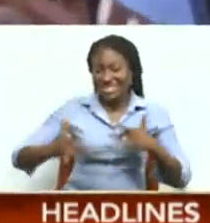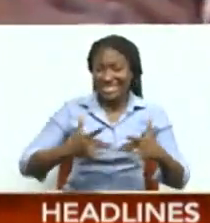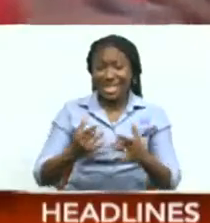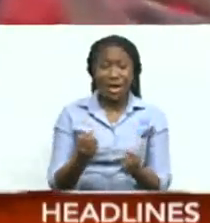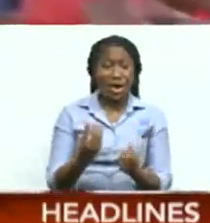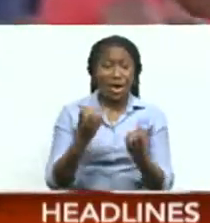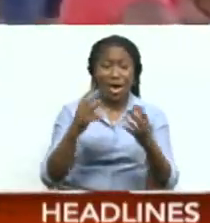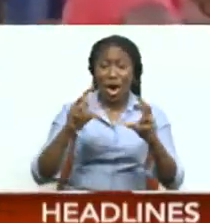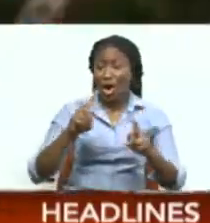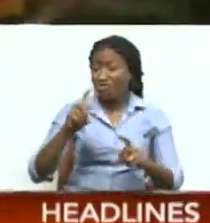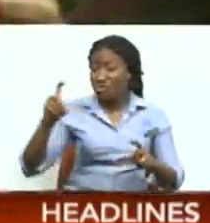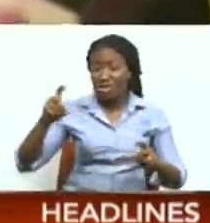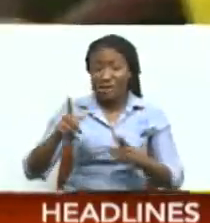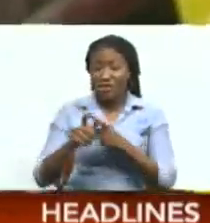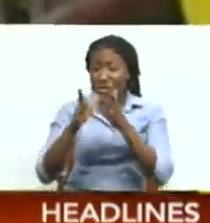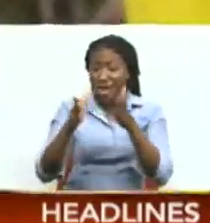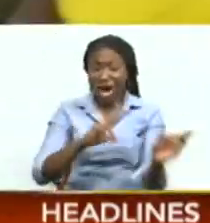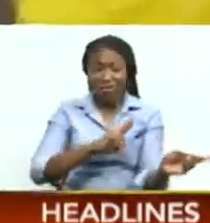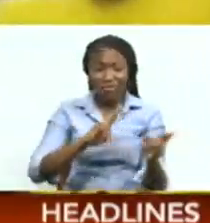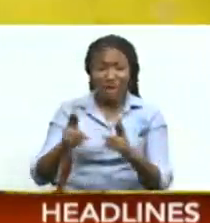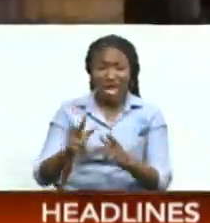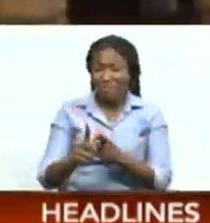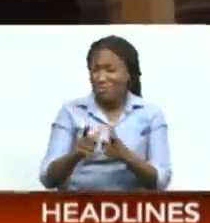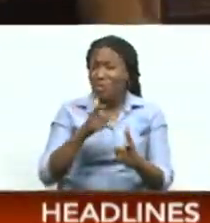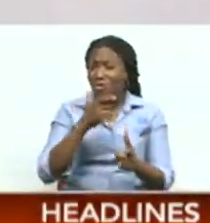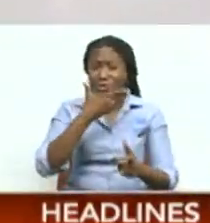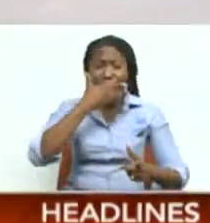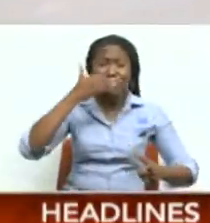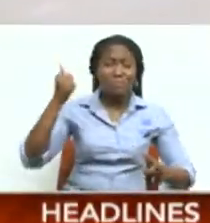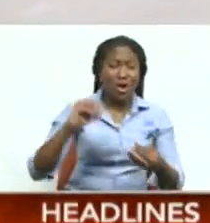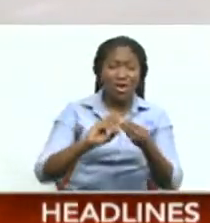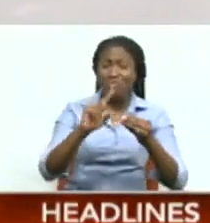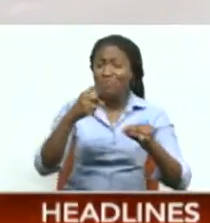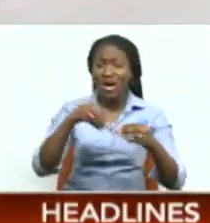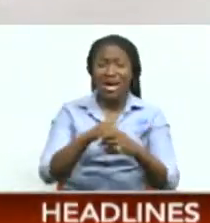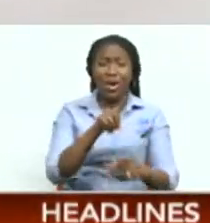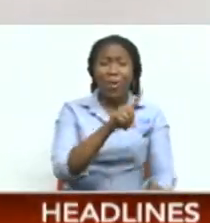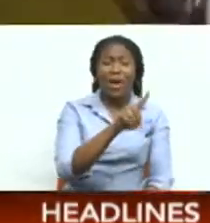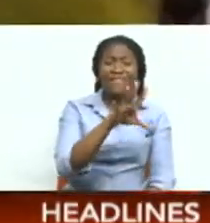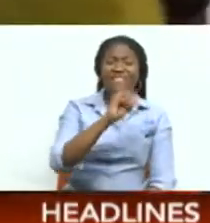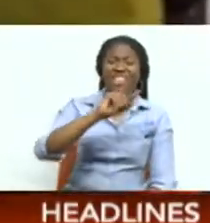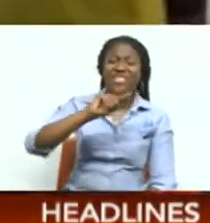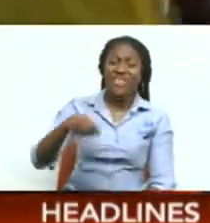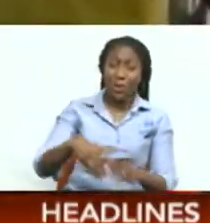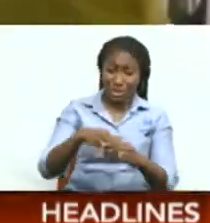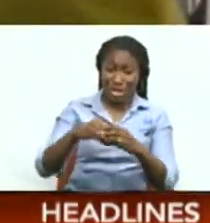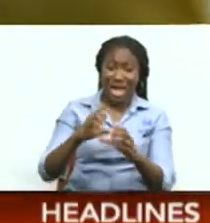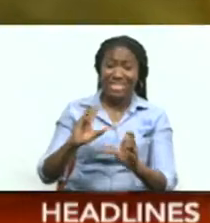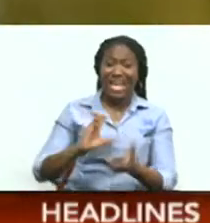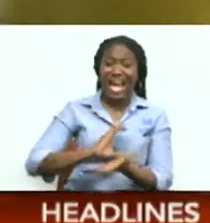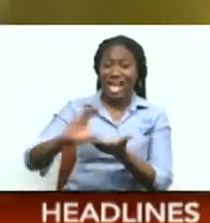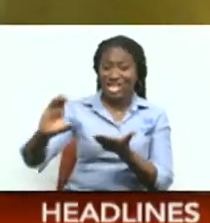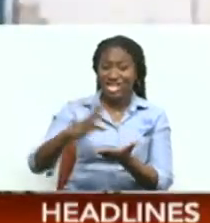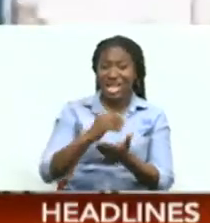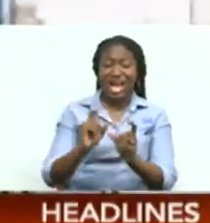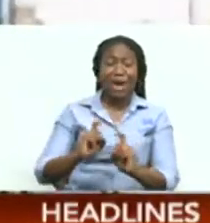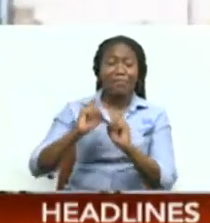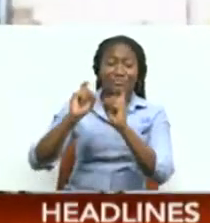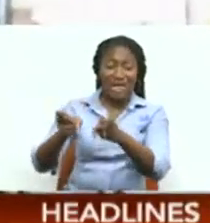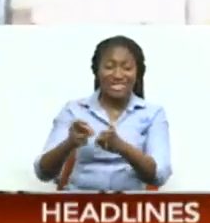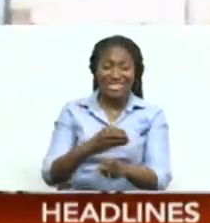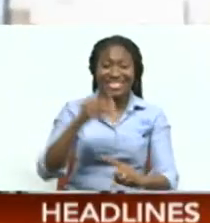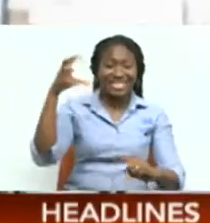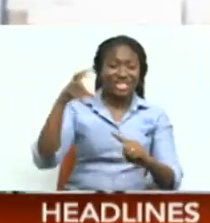of runners are ready to hit the road to battle for top honors and over $150,000 in cash and prizes The defending